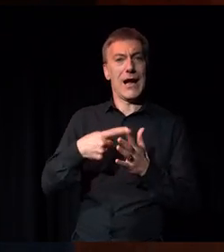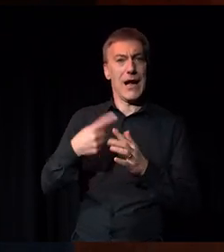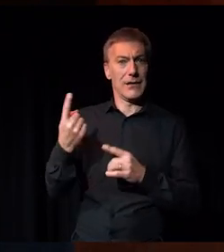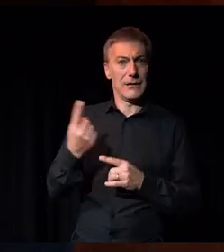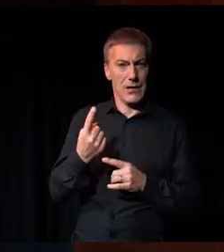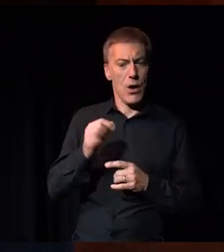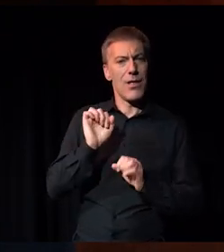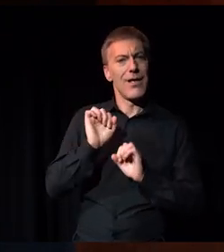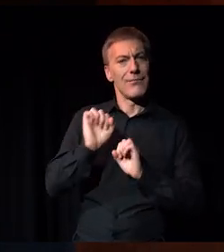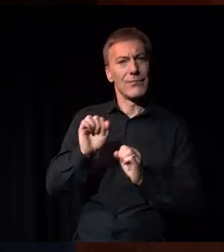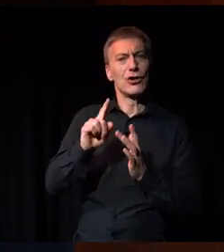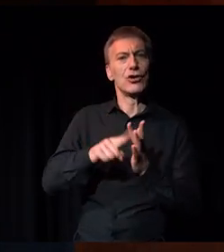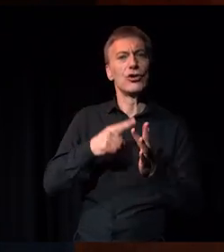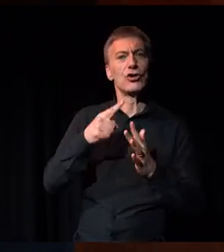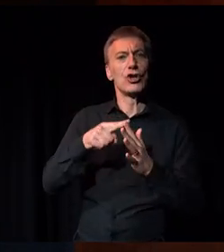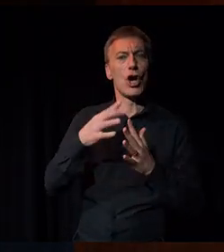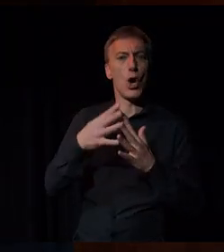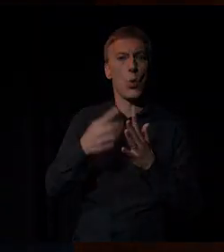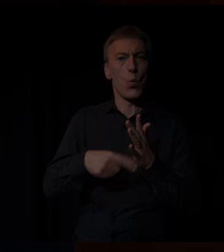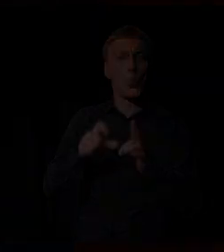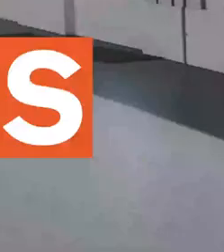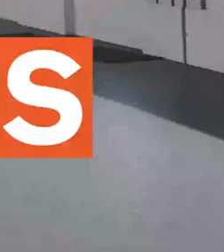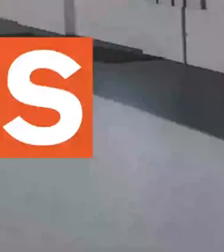short film from them on the work that they do.